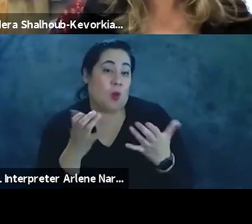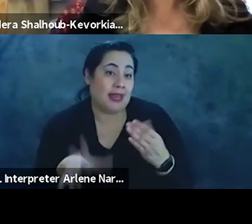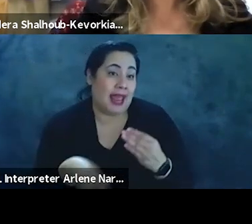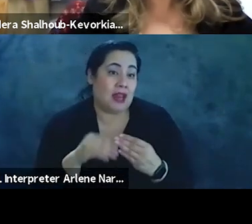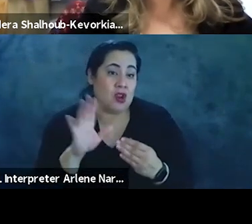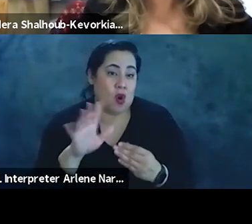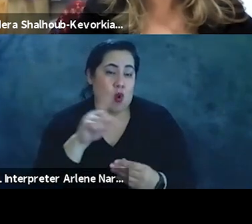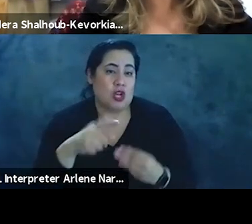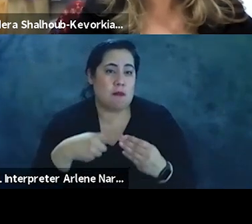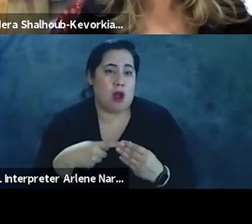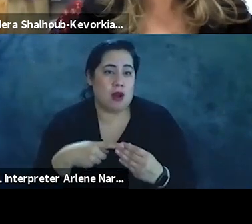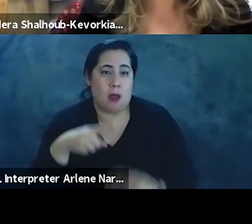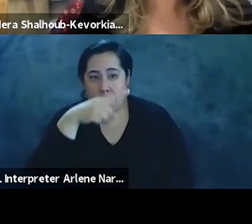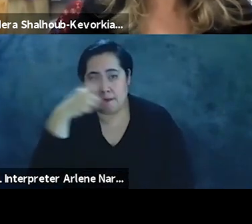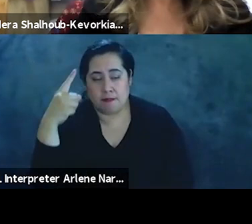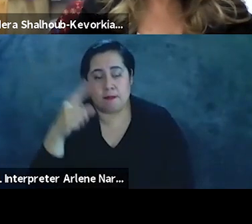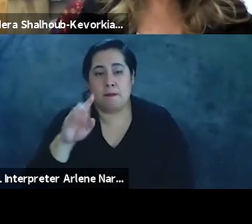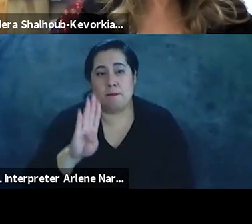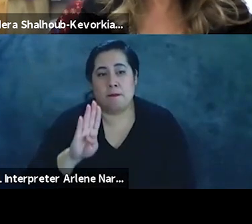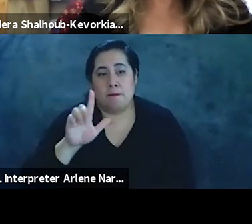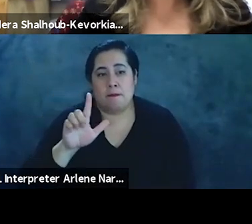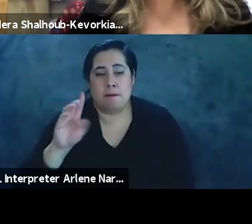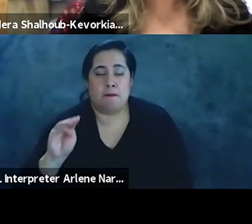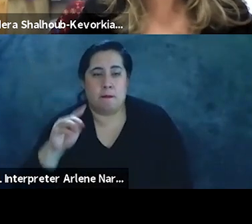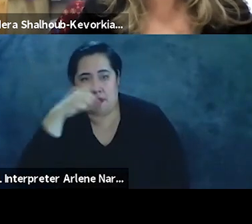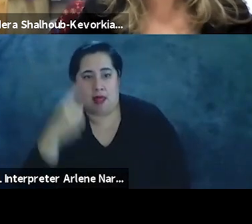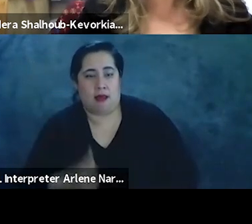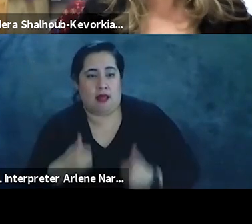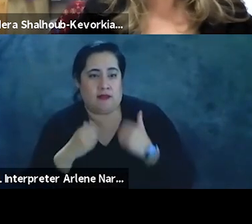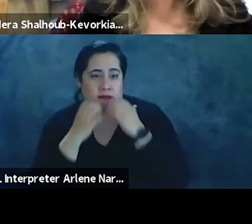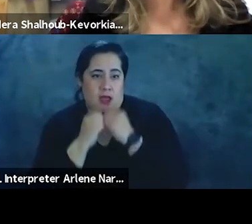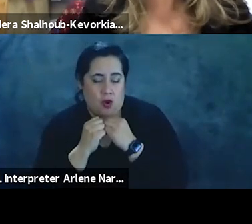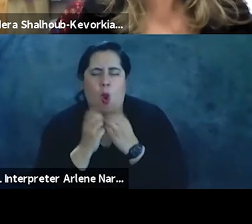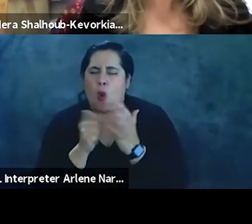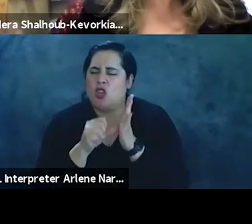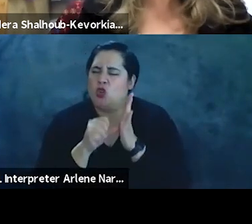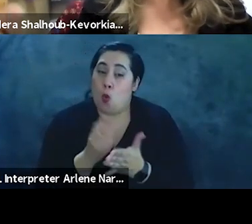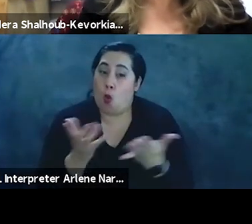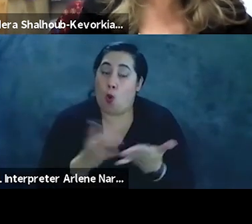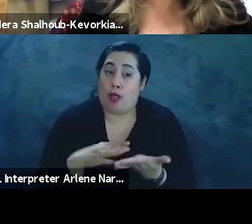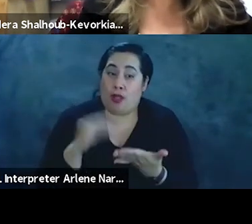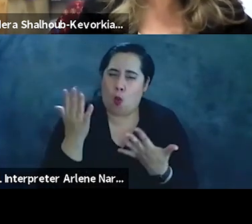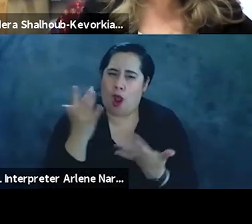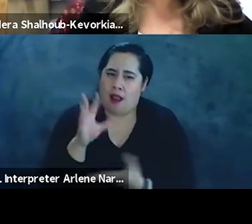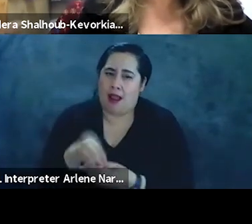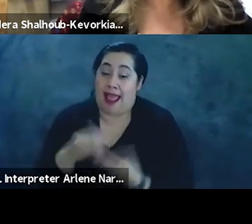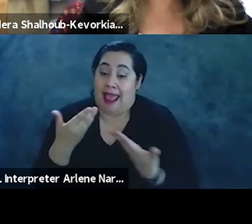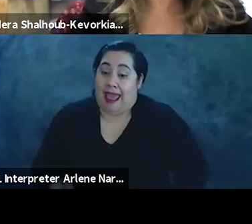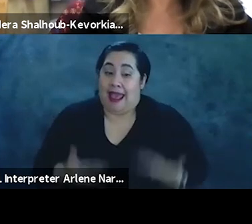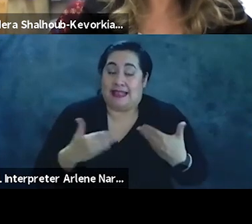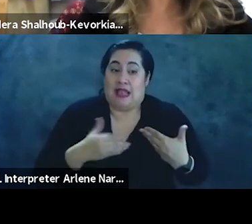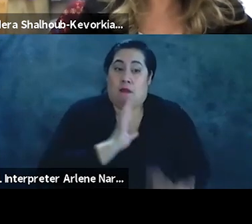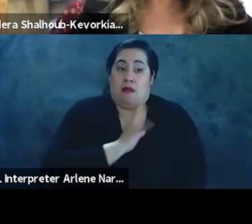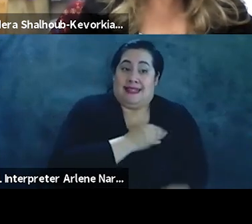your question regarding black lives matter and stress that what we are learning and why we are engaging as palestinians with